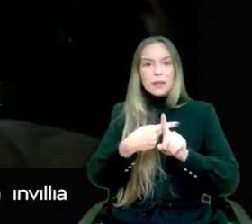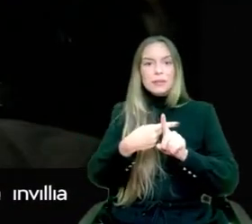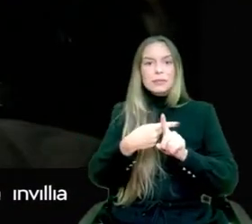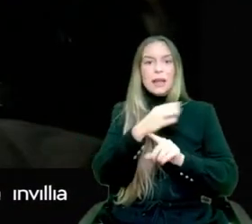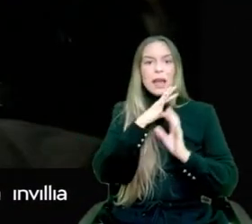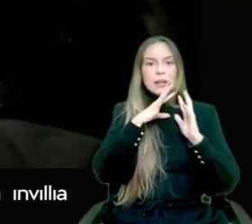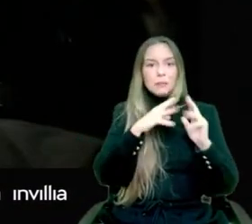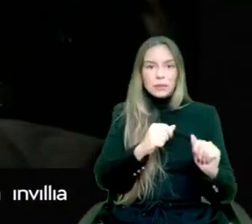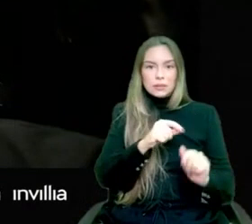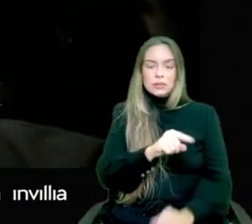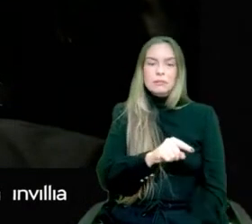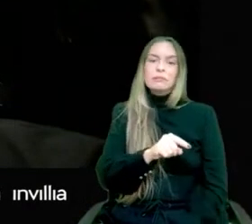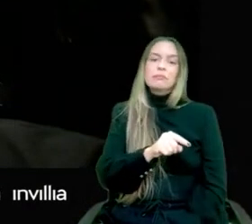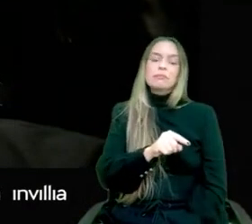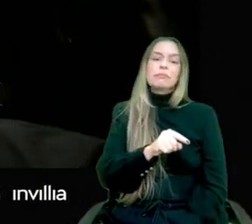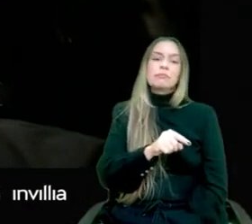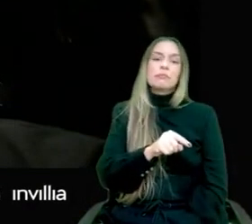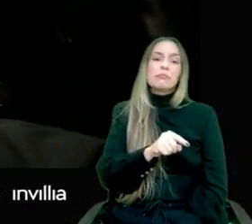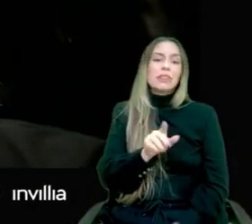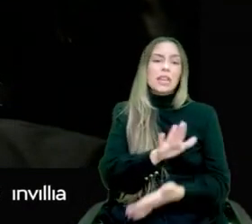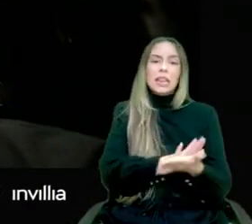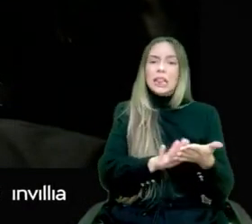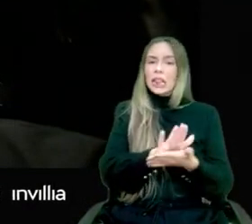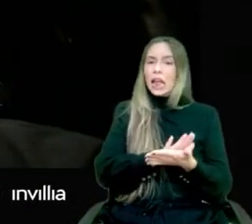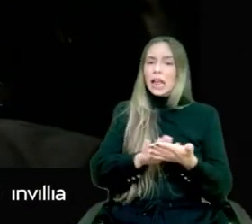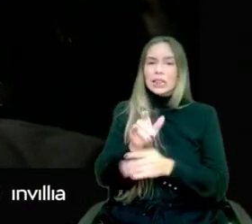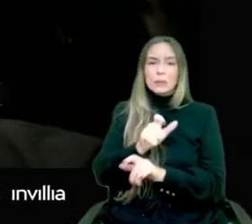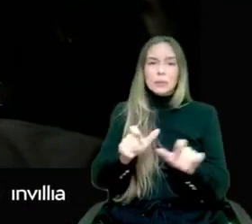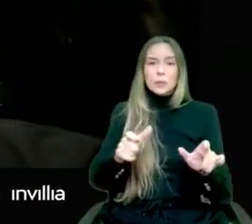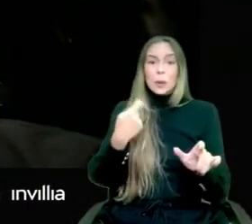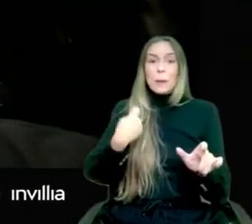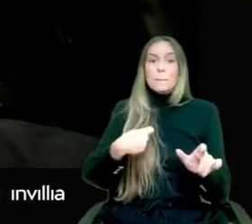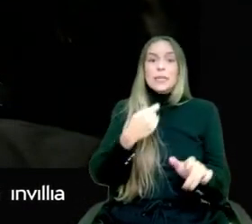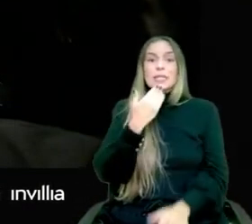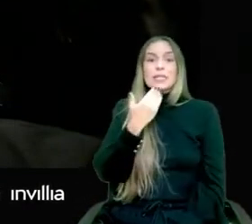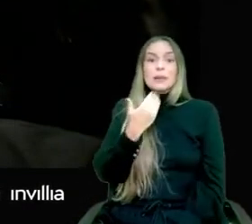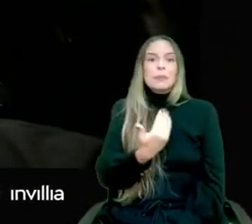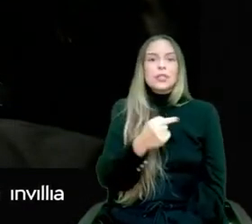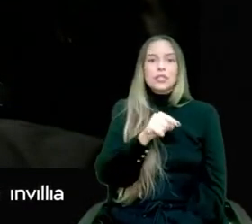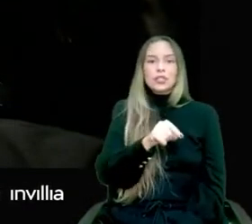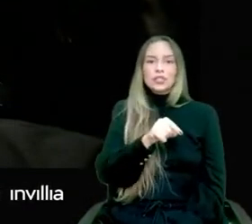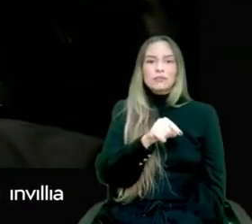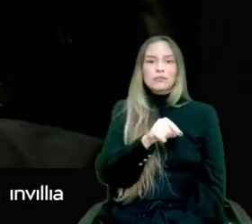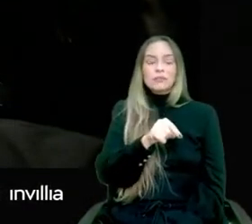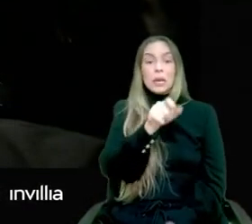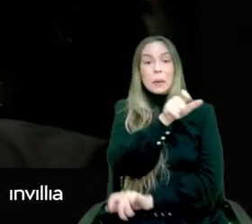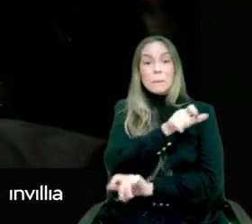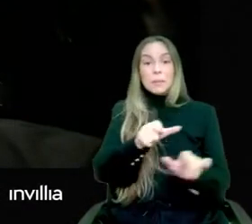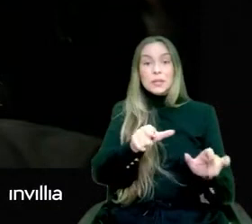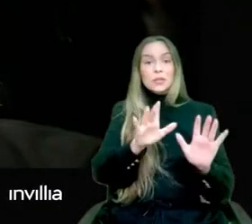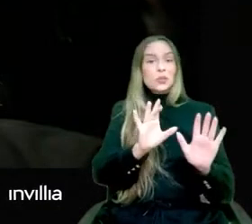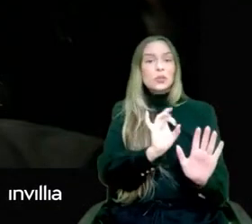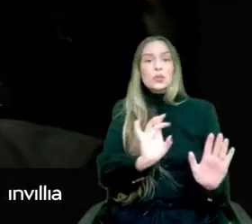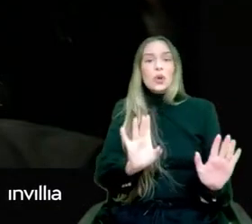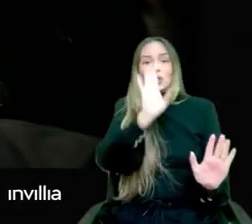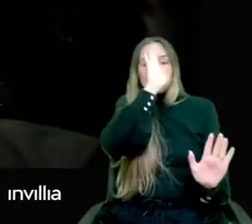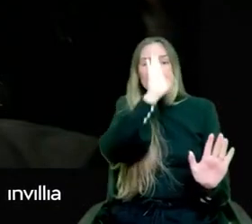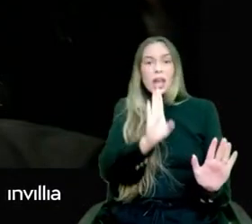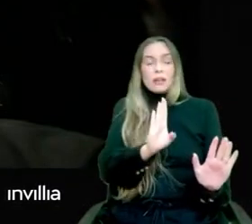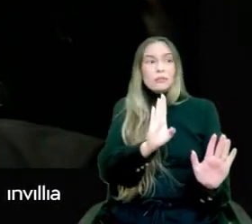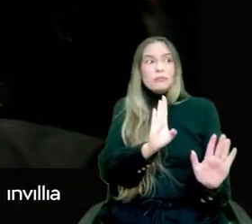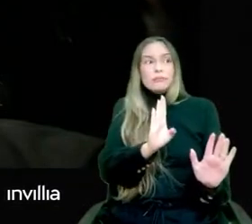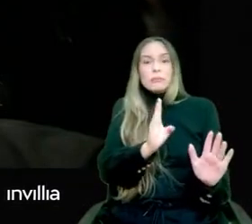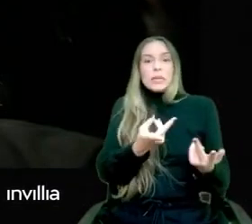Nobody needed to ask for it. People simply started helping each other.